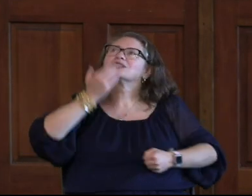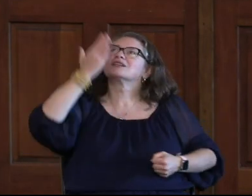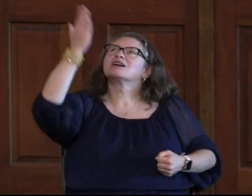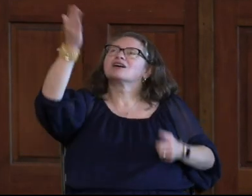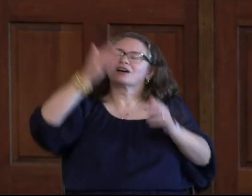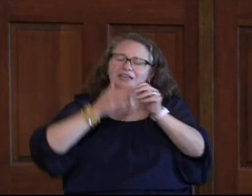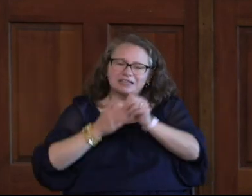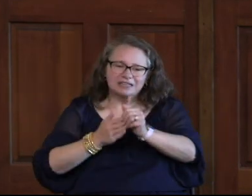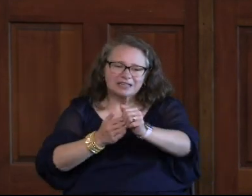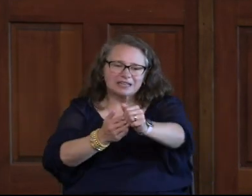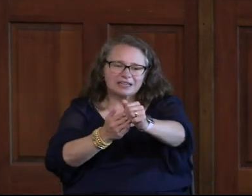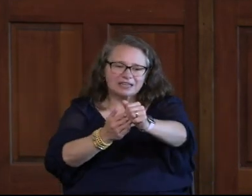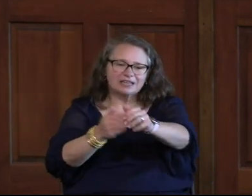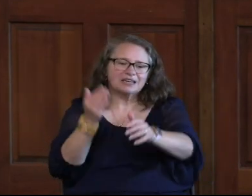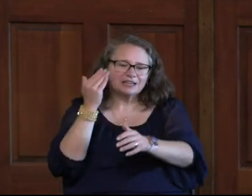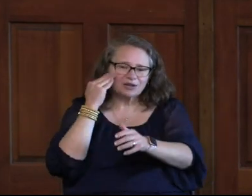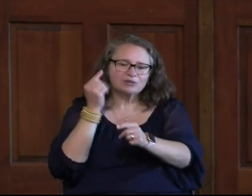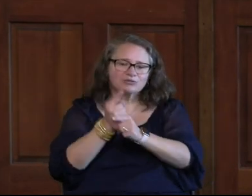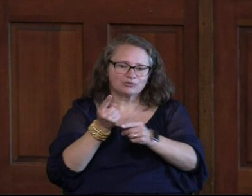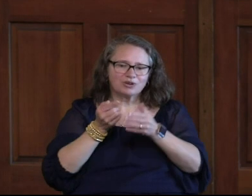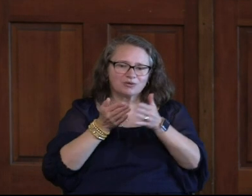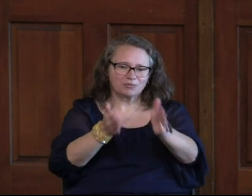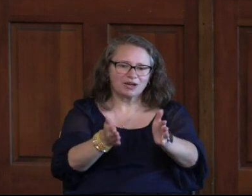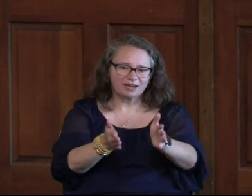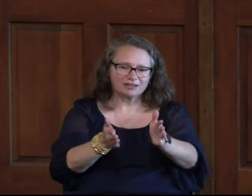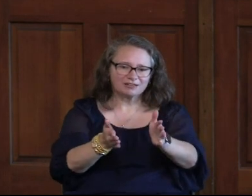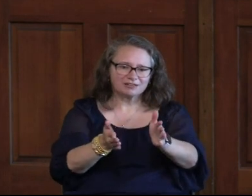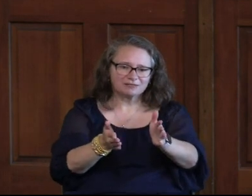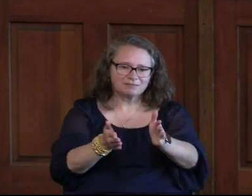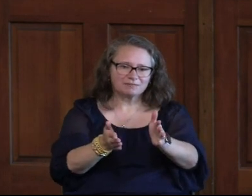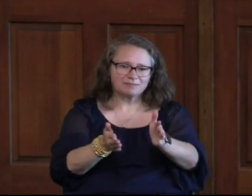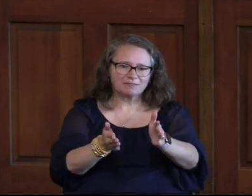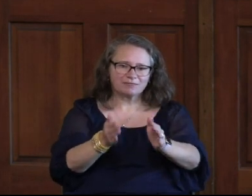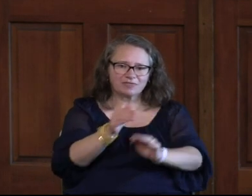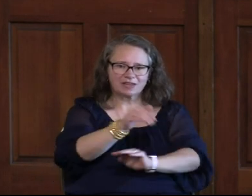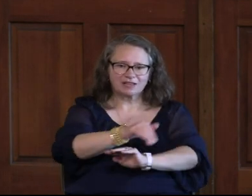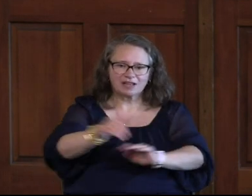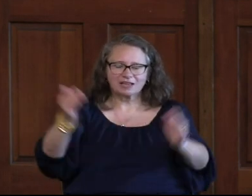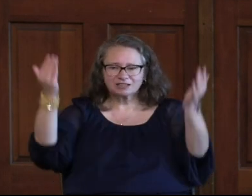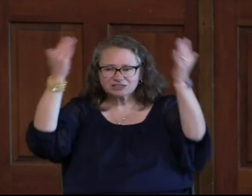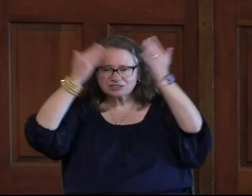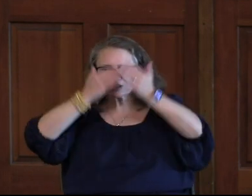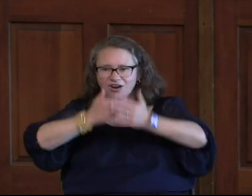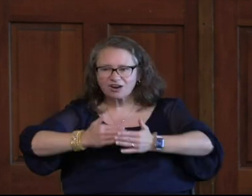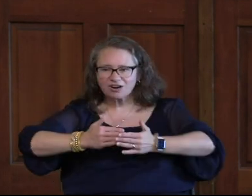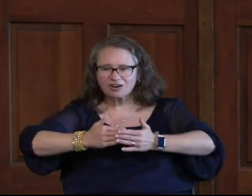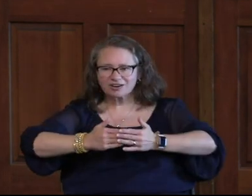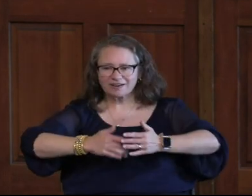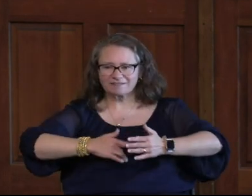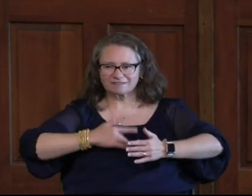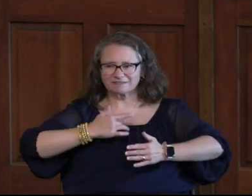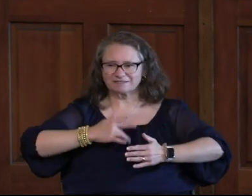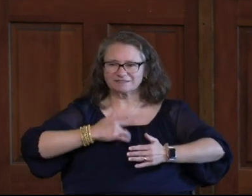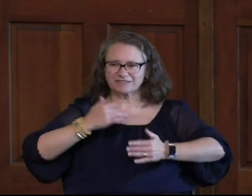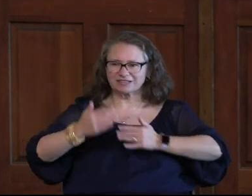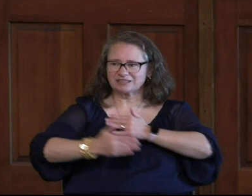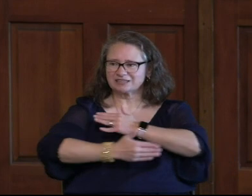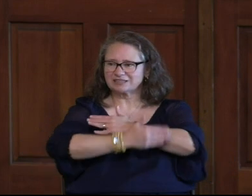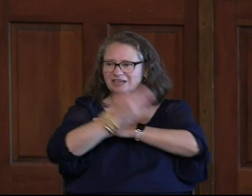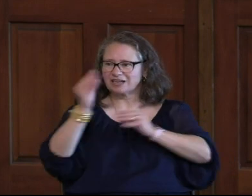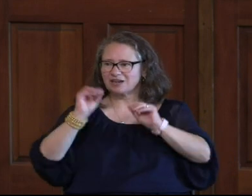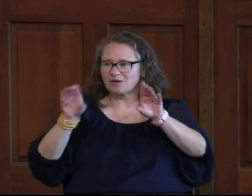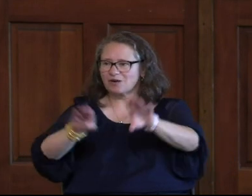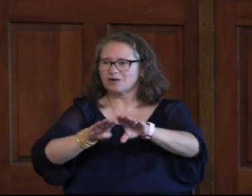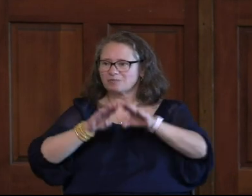To Lead For He Doth Know The Way Though Night Be Dark And It May Seem That Day Will Never